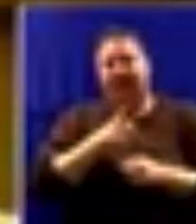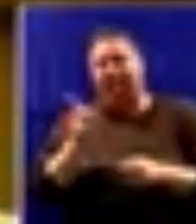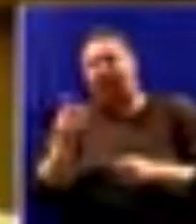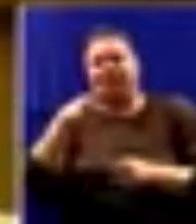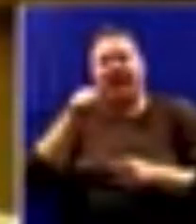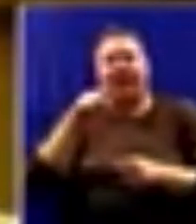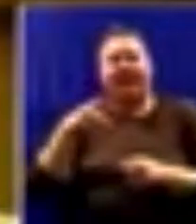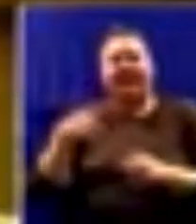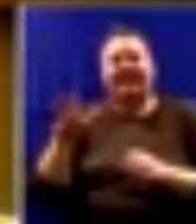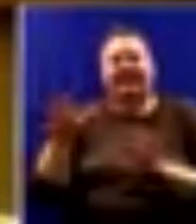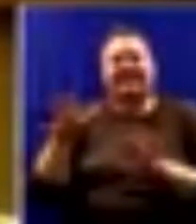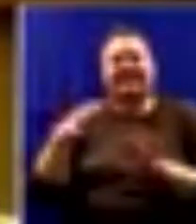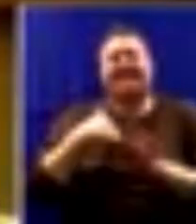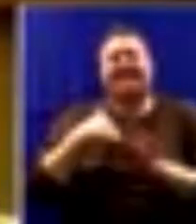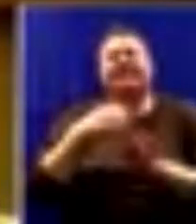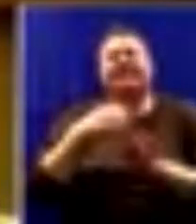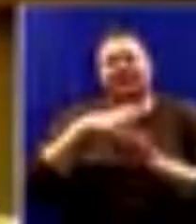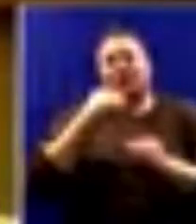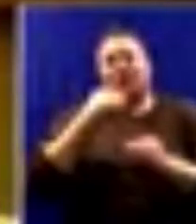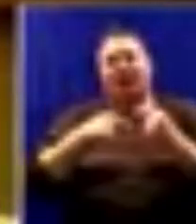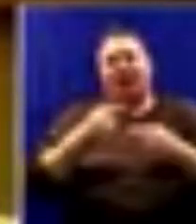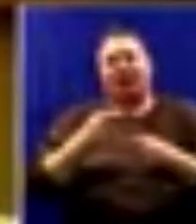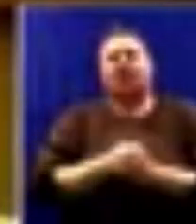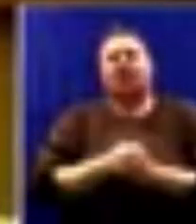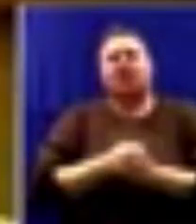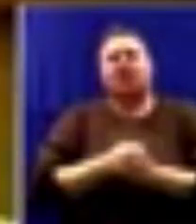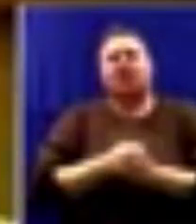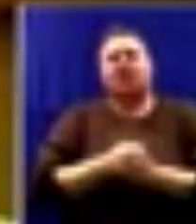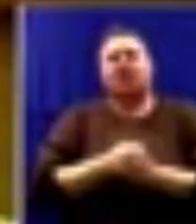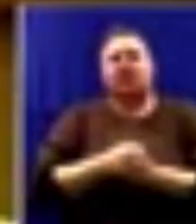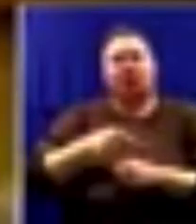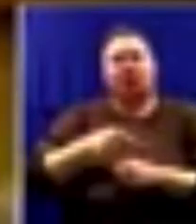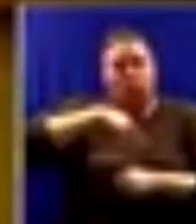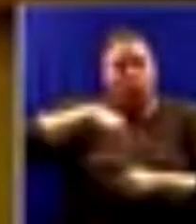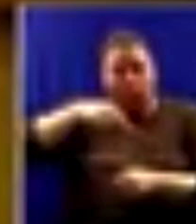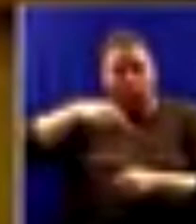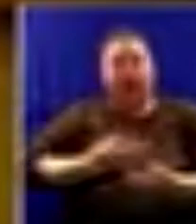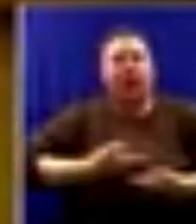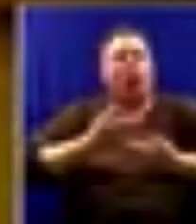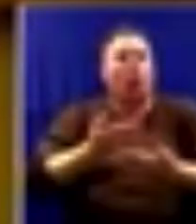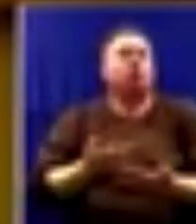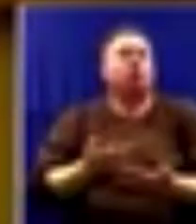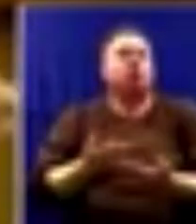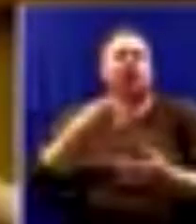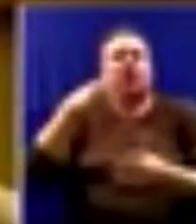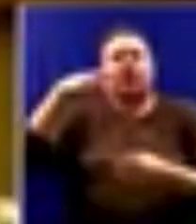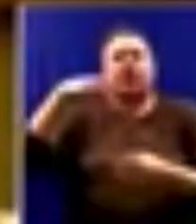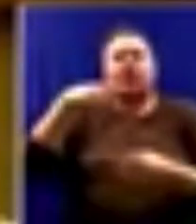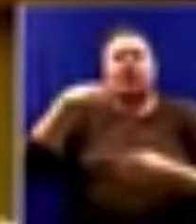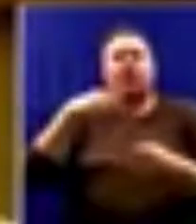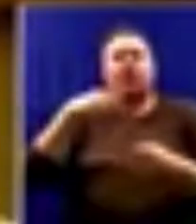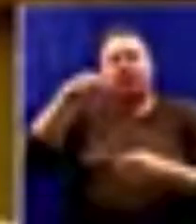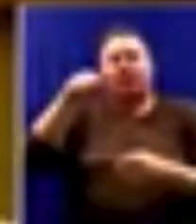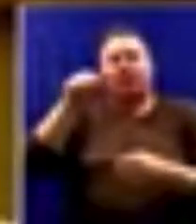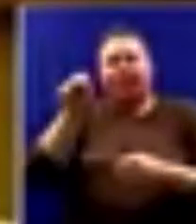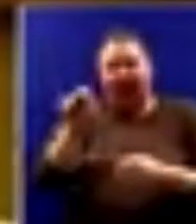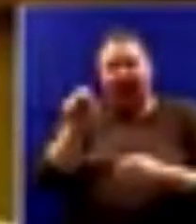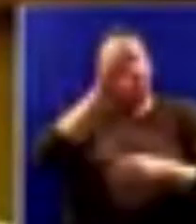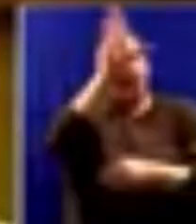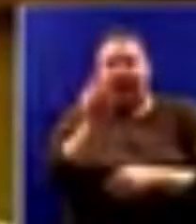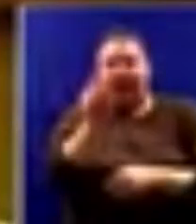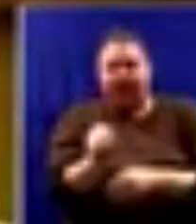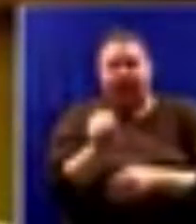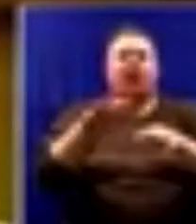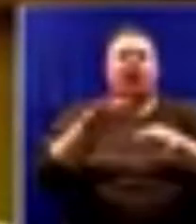Honorable members, we host the Pan-African Parliament as a country. We have our members